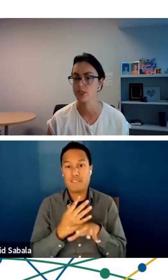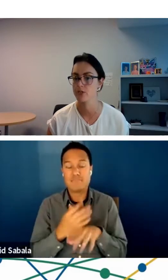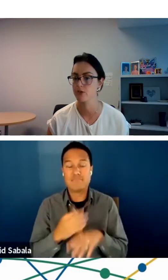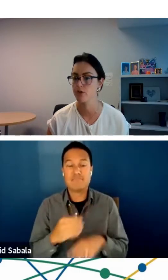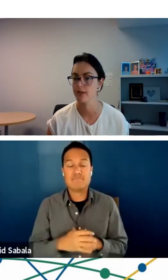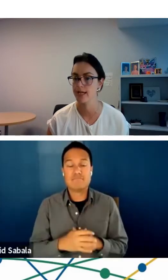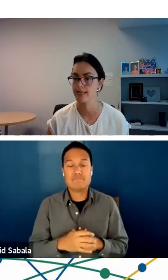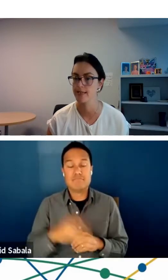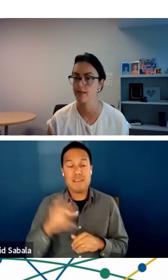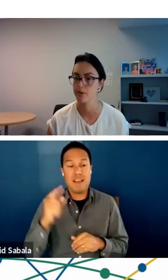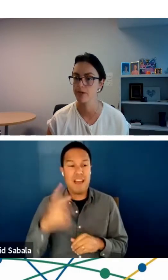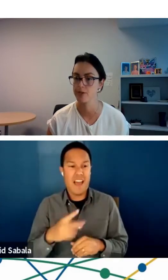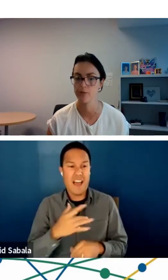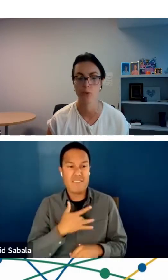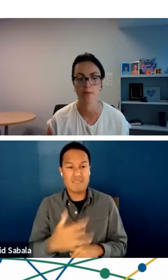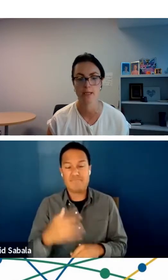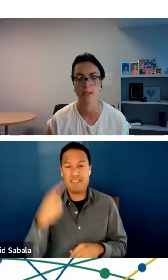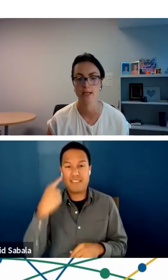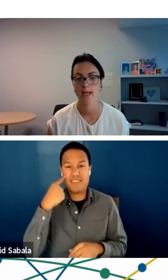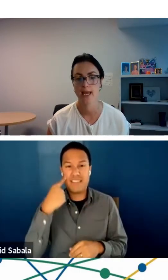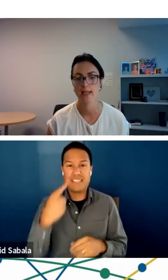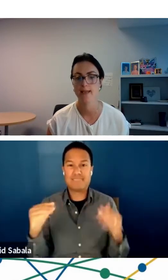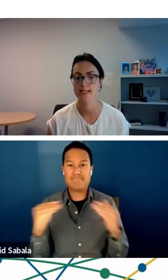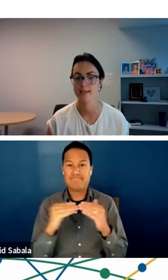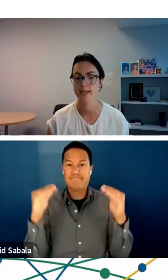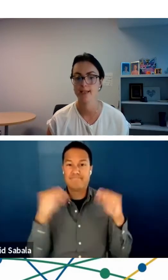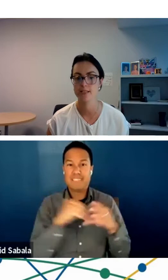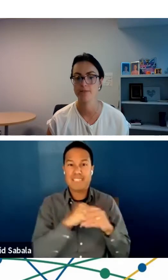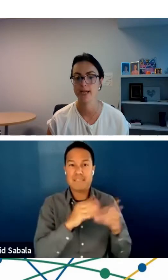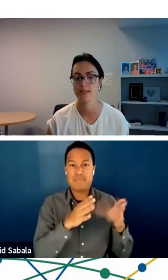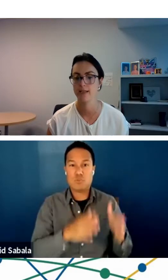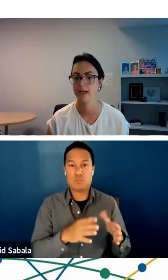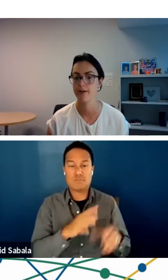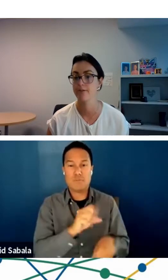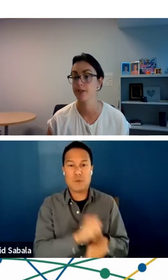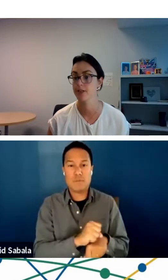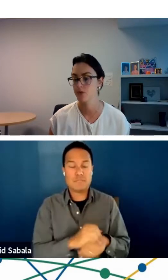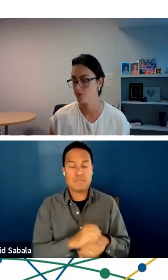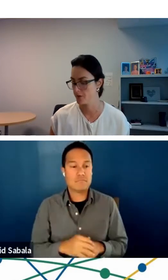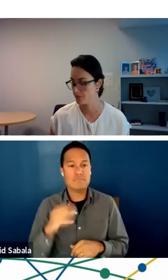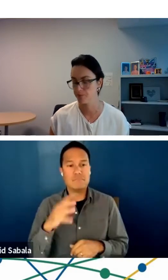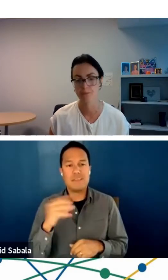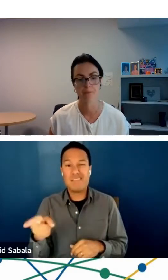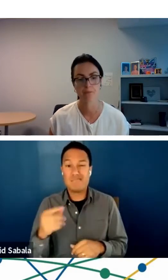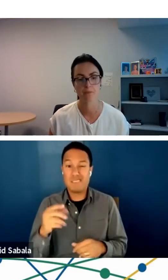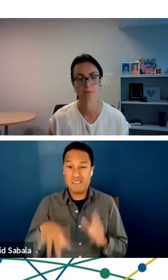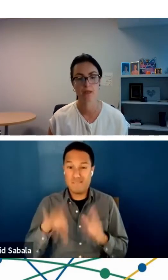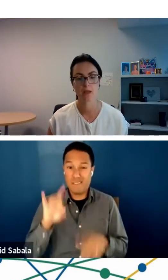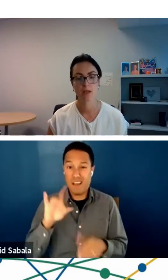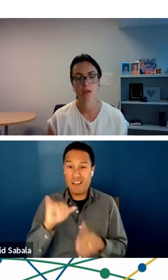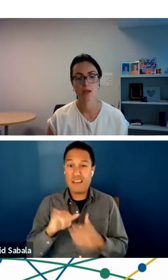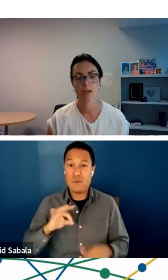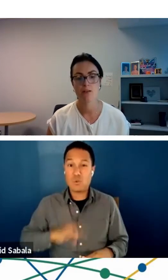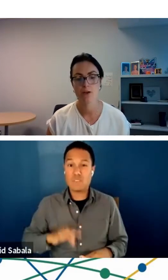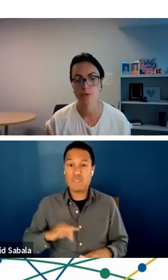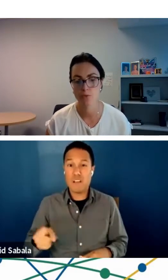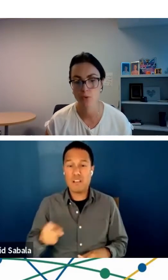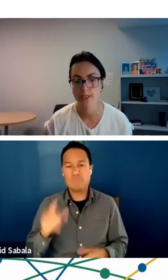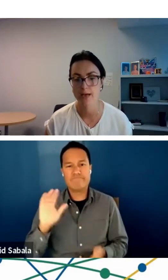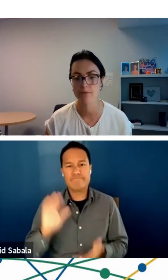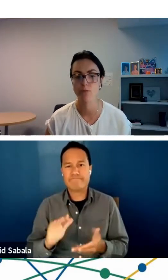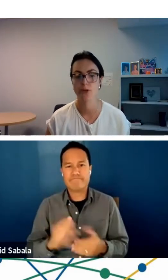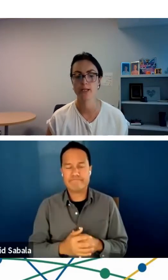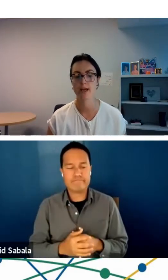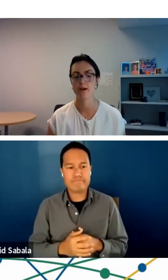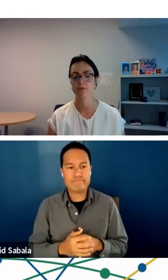was just as good as an in-person appointment, and less likely to find telehealth very useful. And those